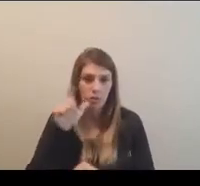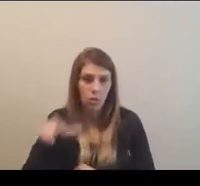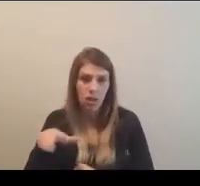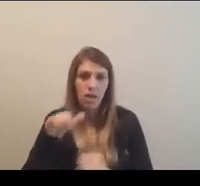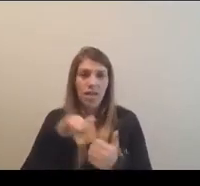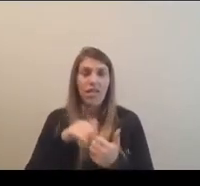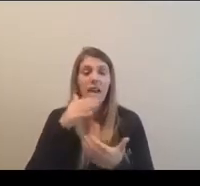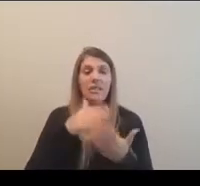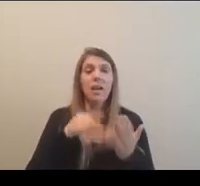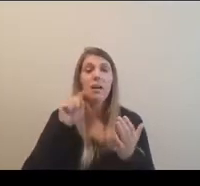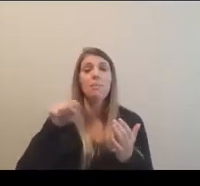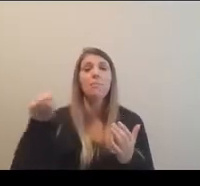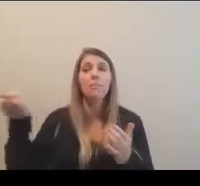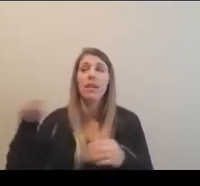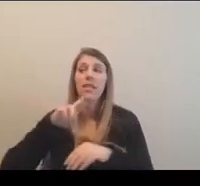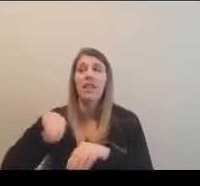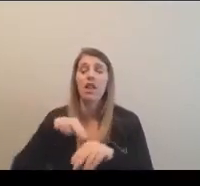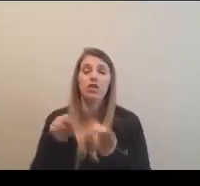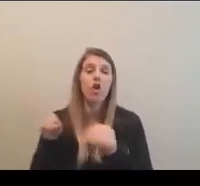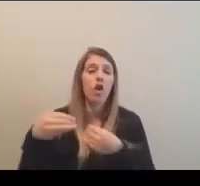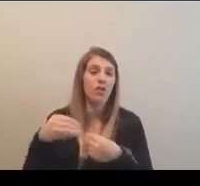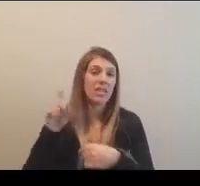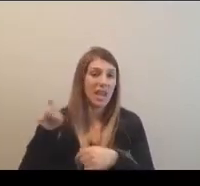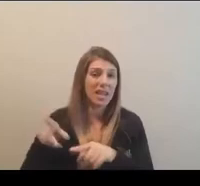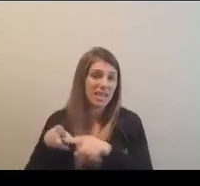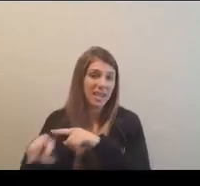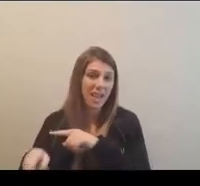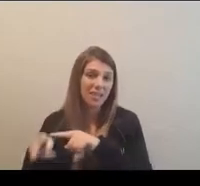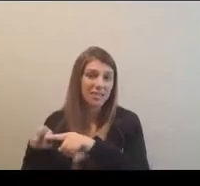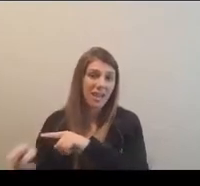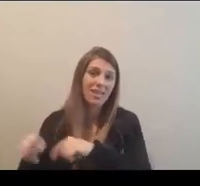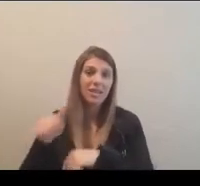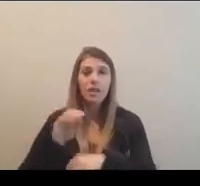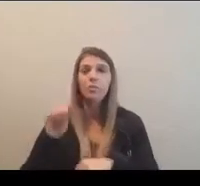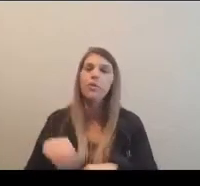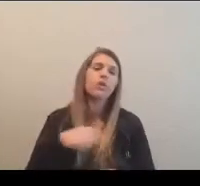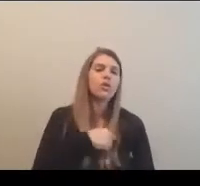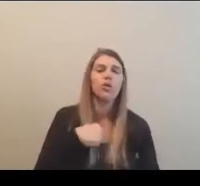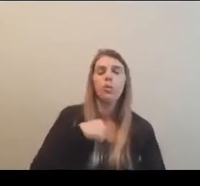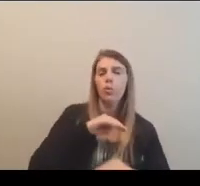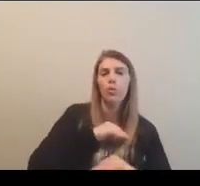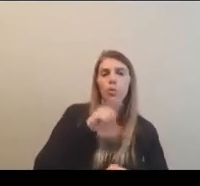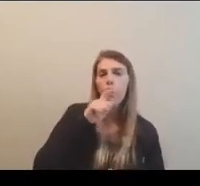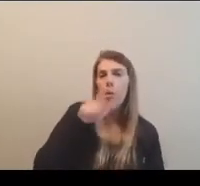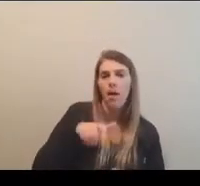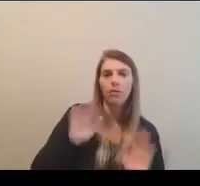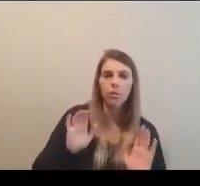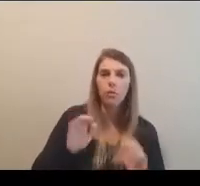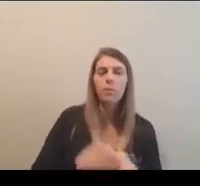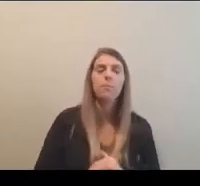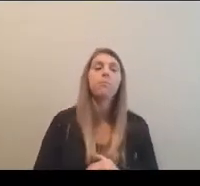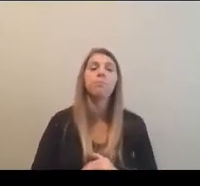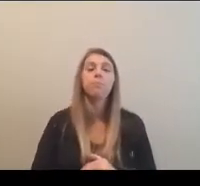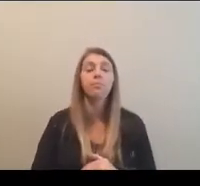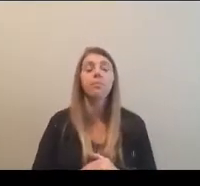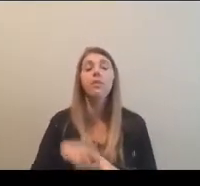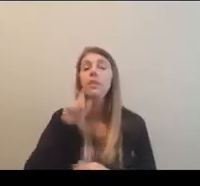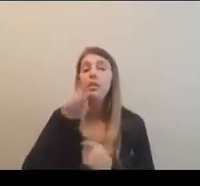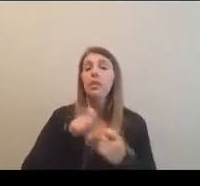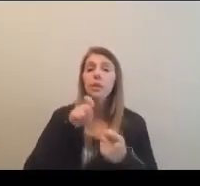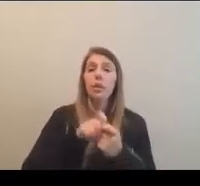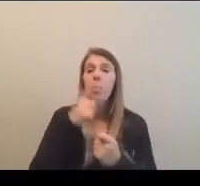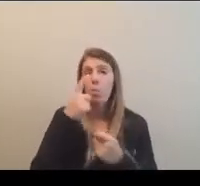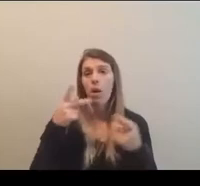sisters have in the rest of the national office. And so we, um, we're, we're, we're happy about, about that for sure. Um, specifically one of the